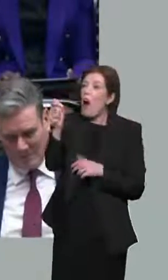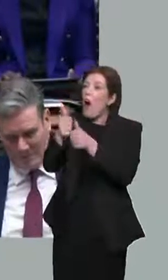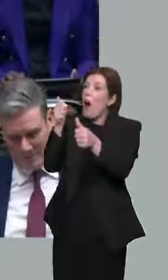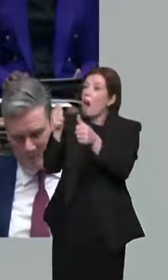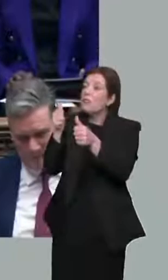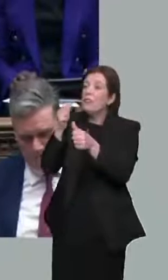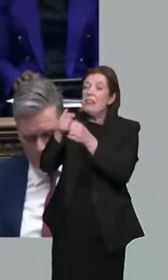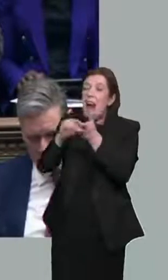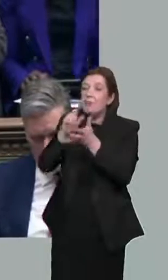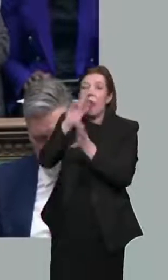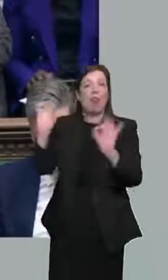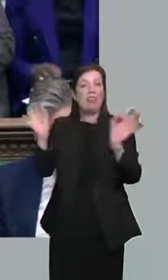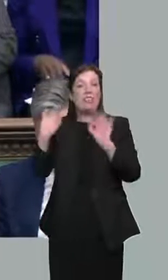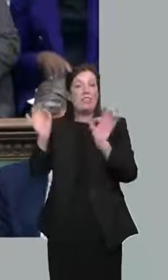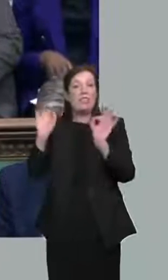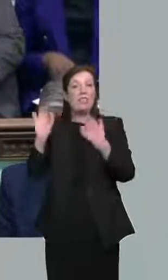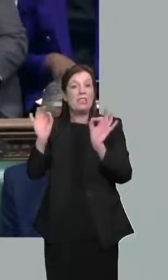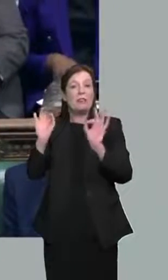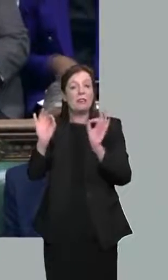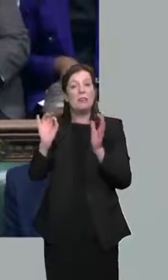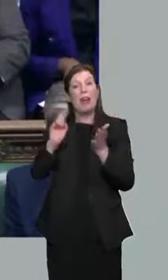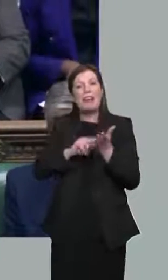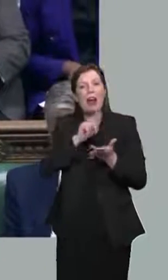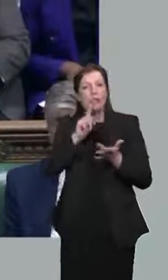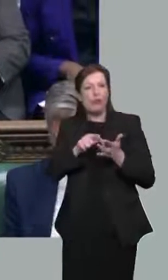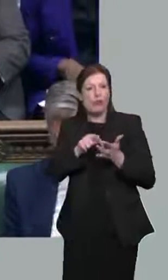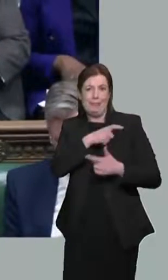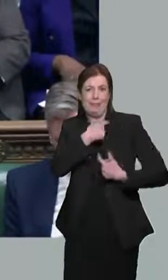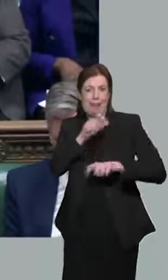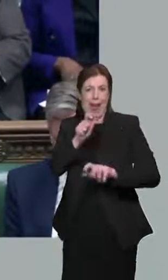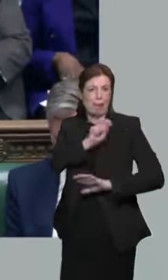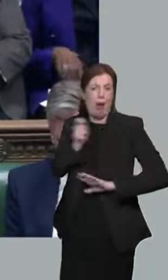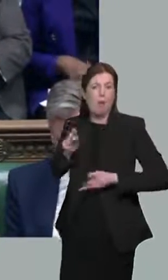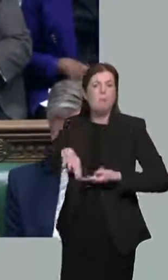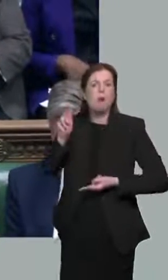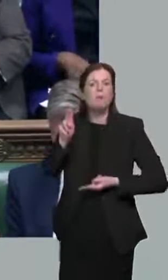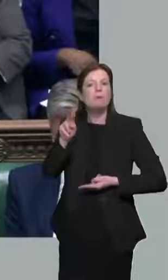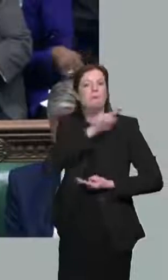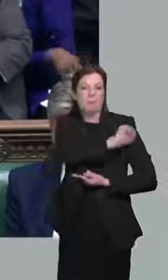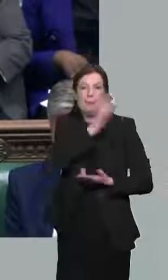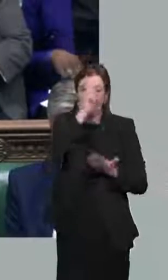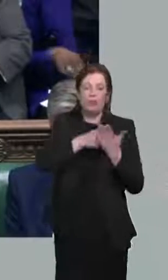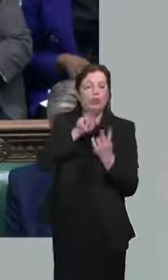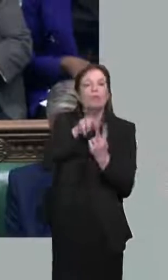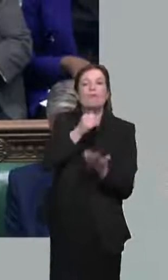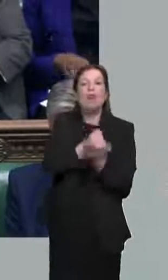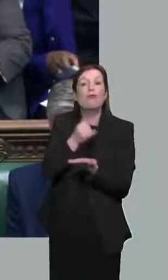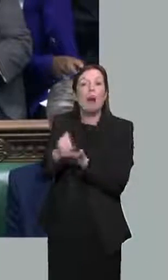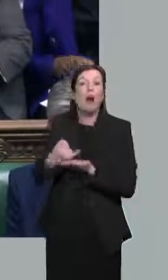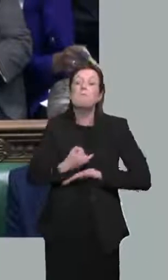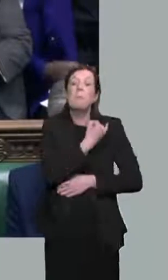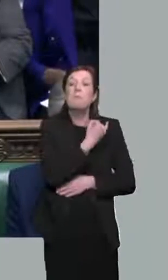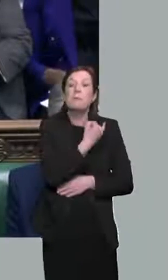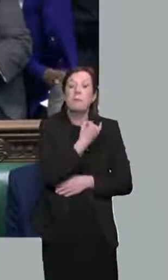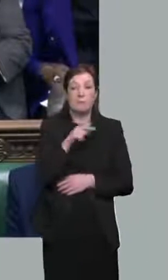stubborn desire to pursue a national insurance tax rise are the wrong choices. In eight days' time,